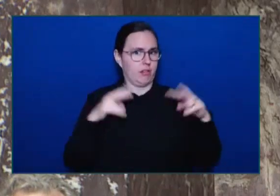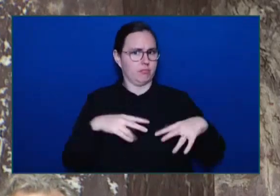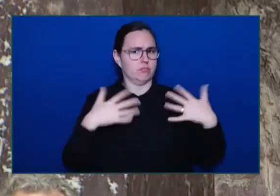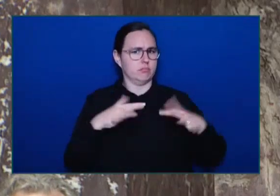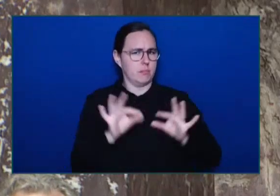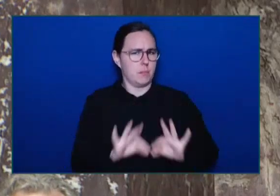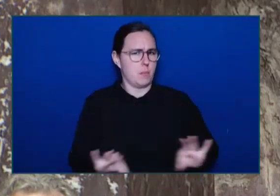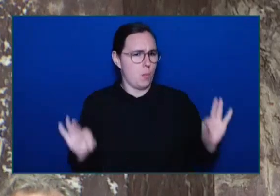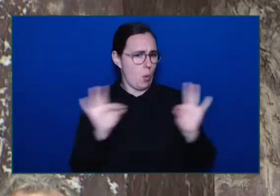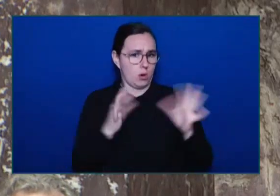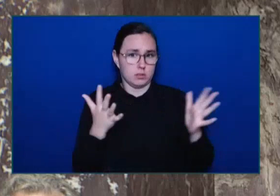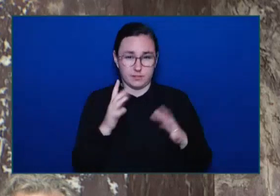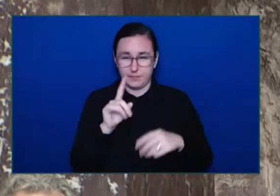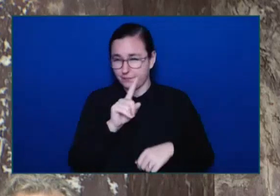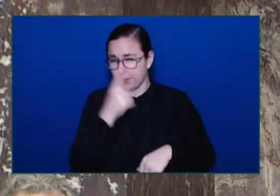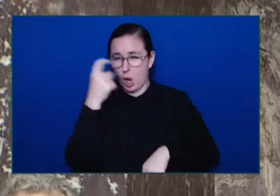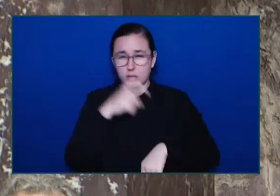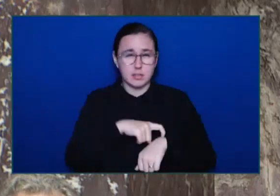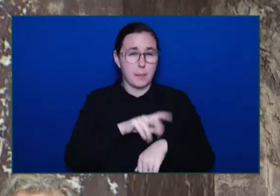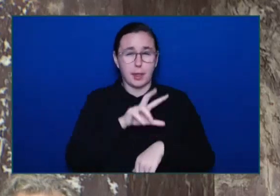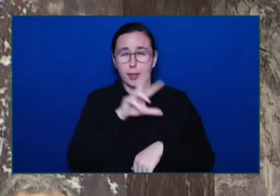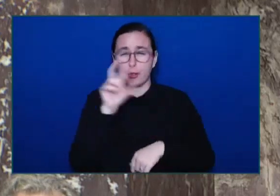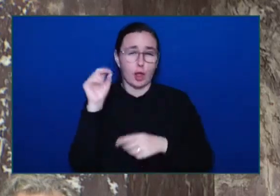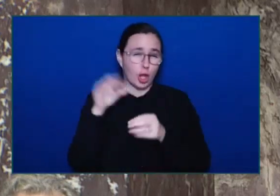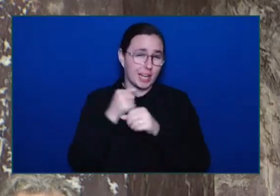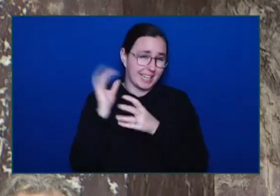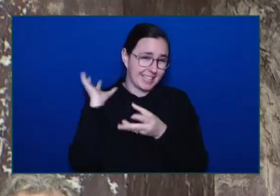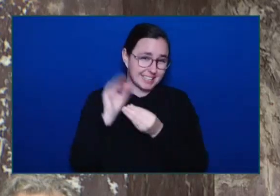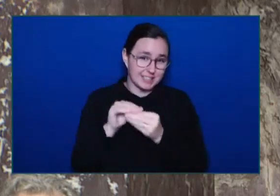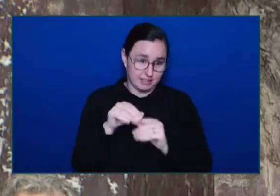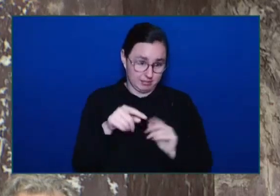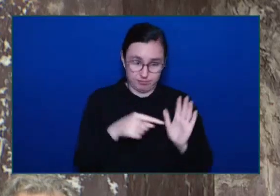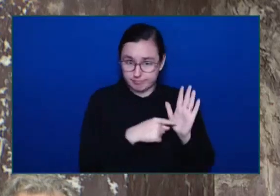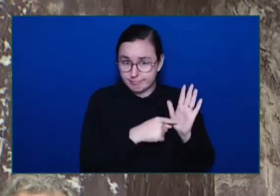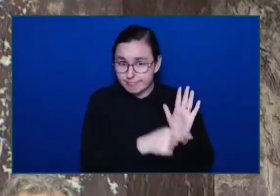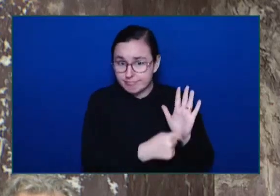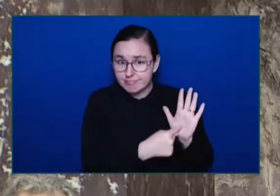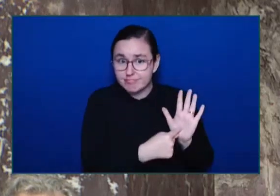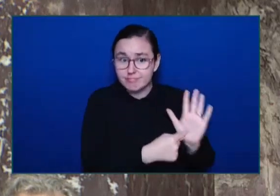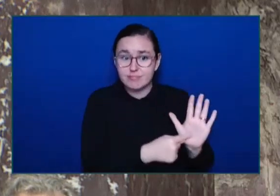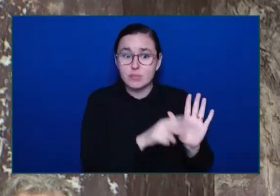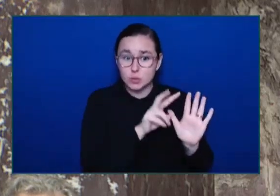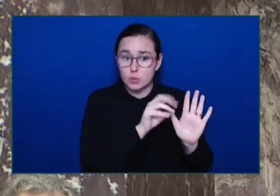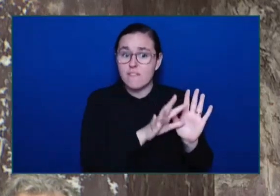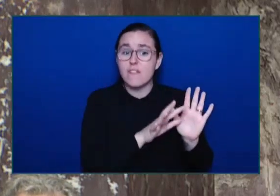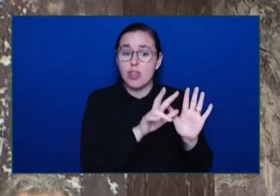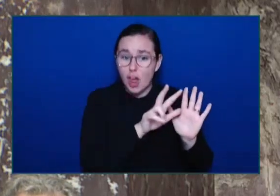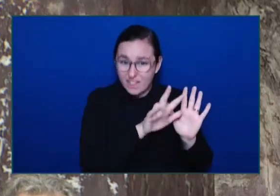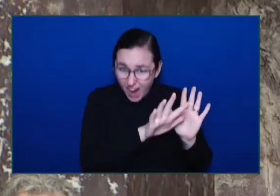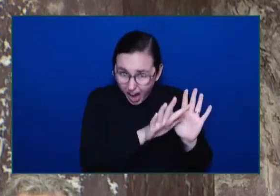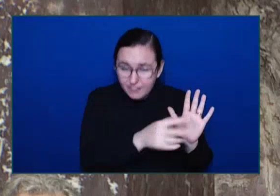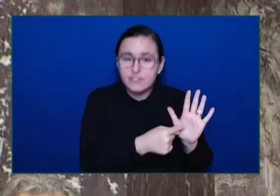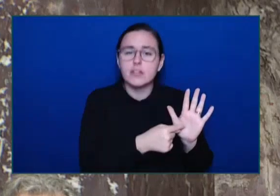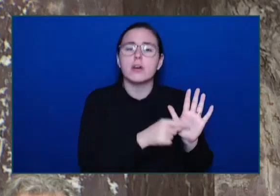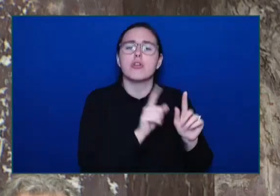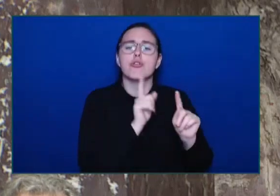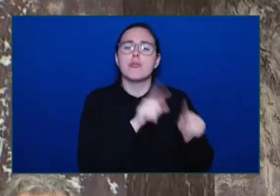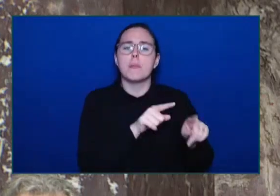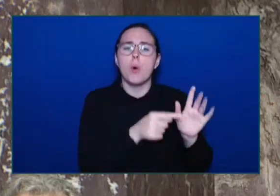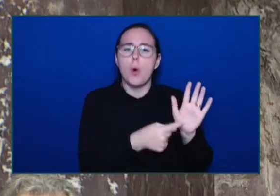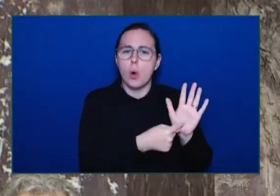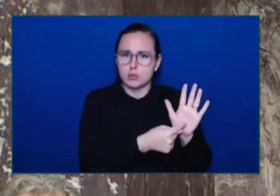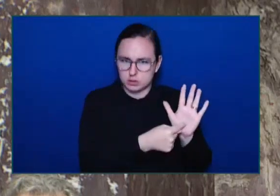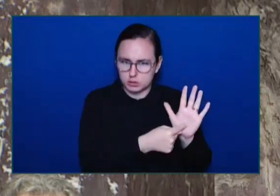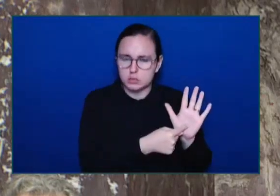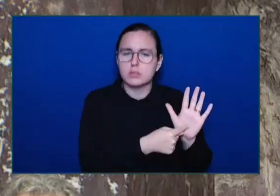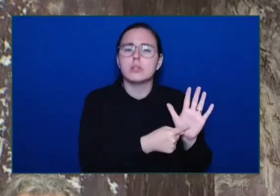To make sure that this report Is available to everyone Because our goal is to ensure we shine light On where there's dark places But also to ensure that